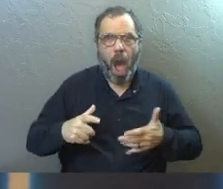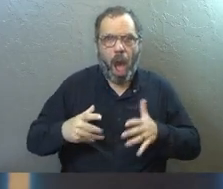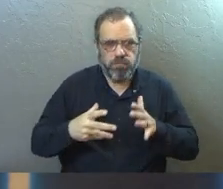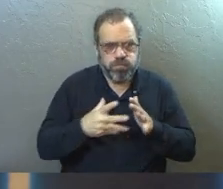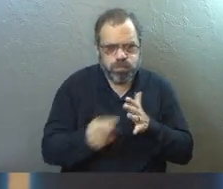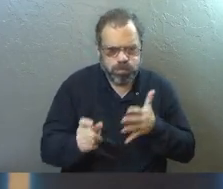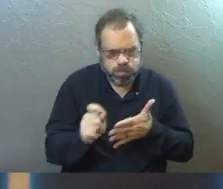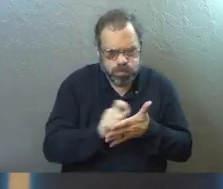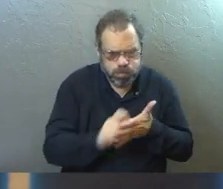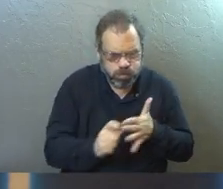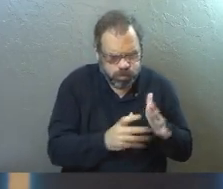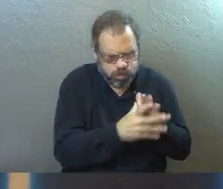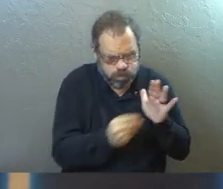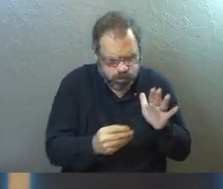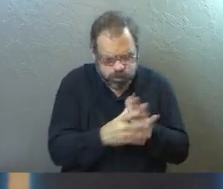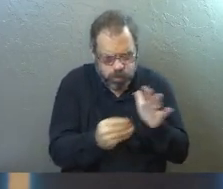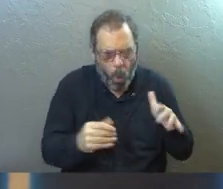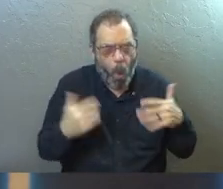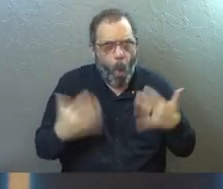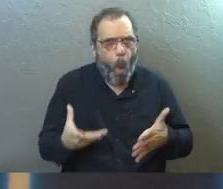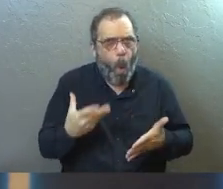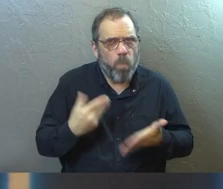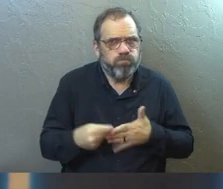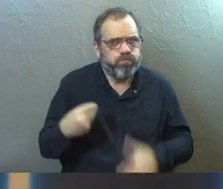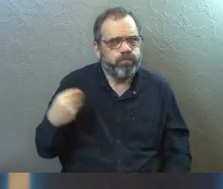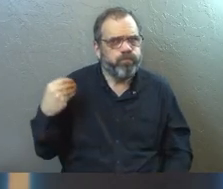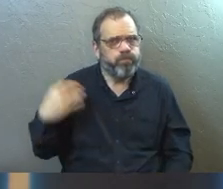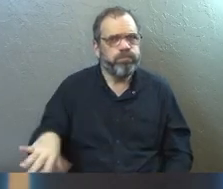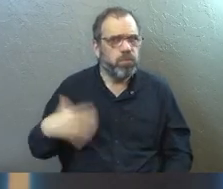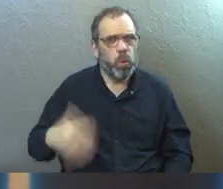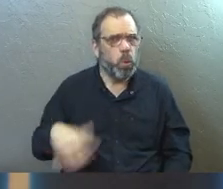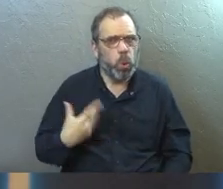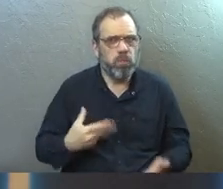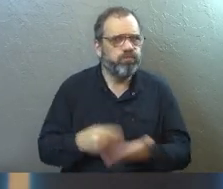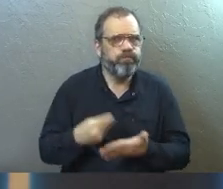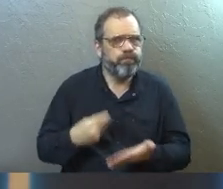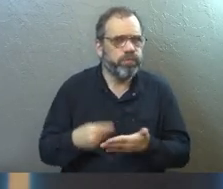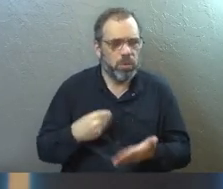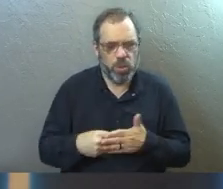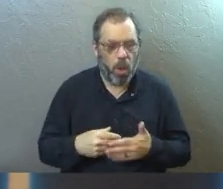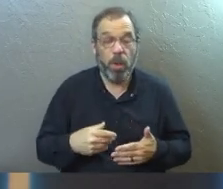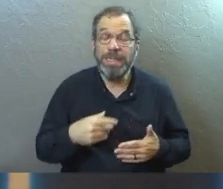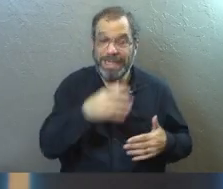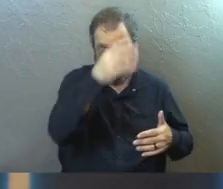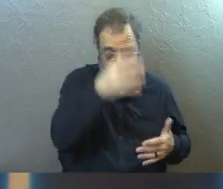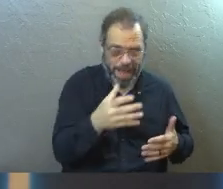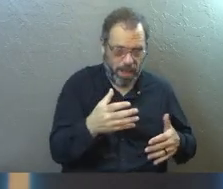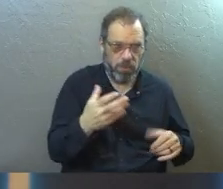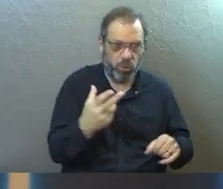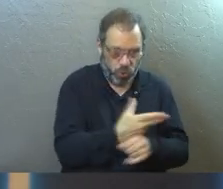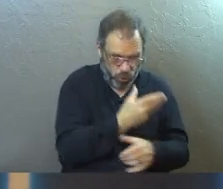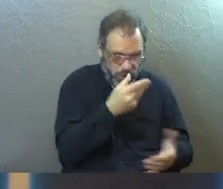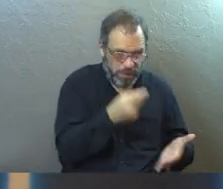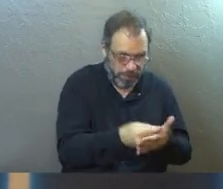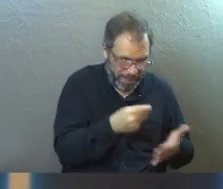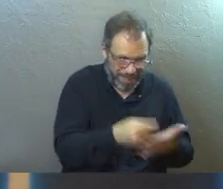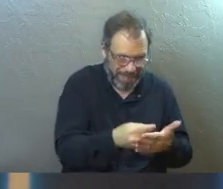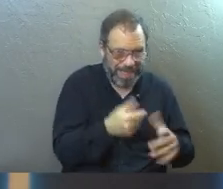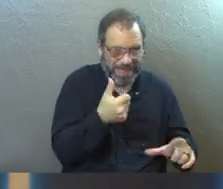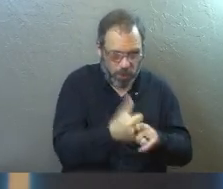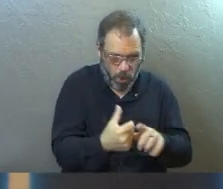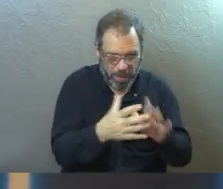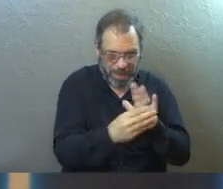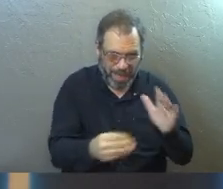copied, hand written, and they were extremely expensive. So this guy had used his resources to get himself his own